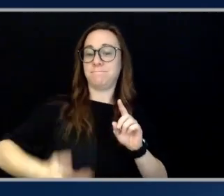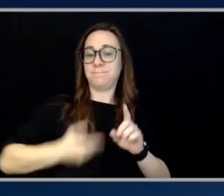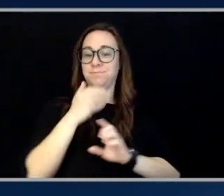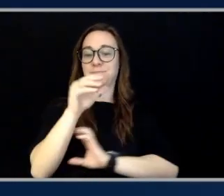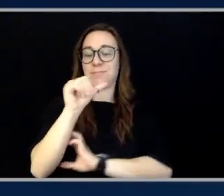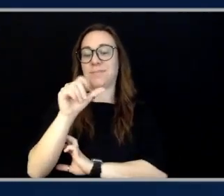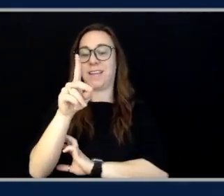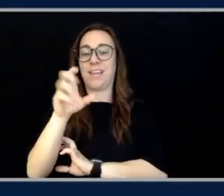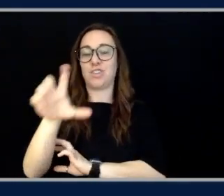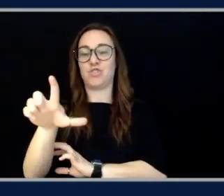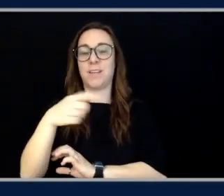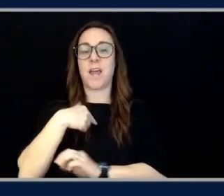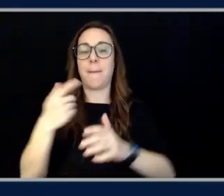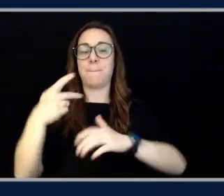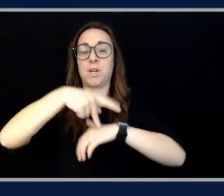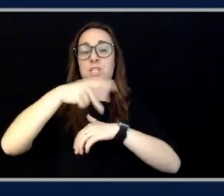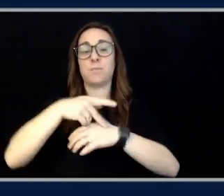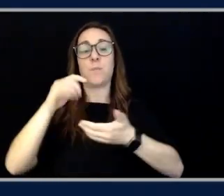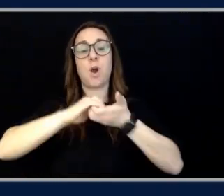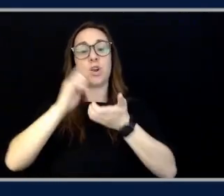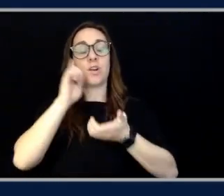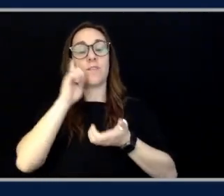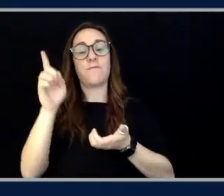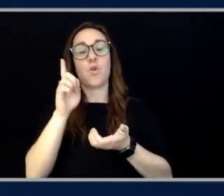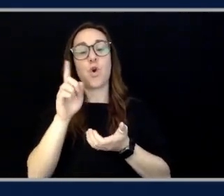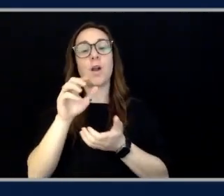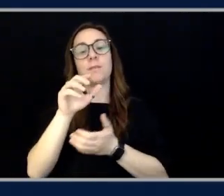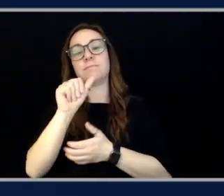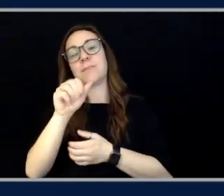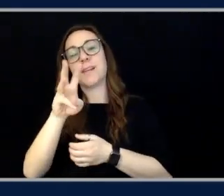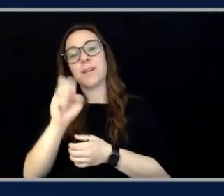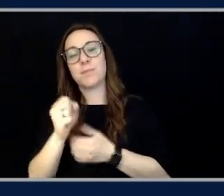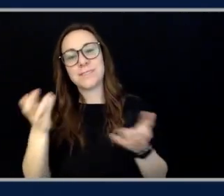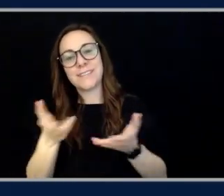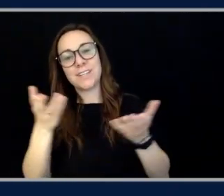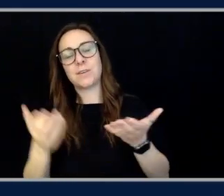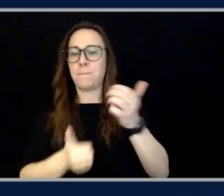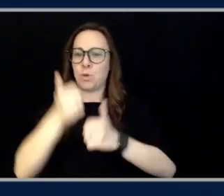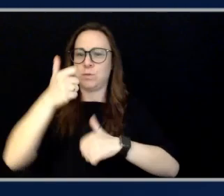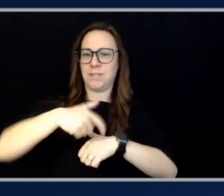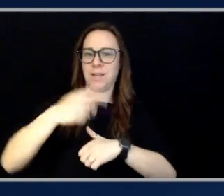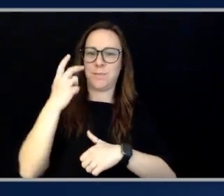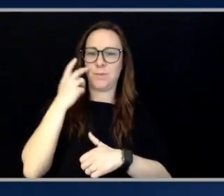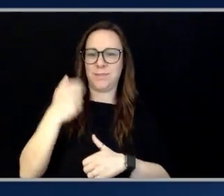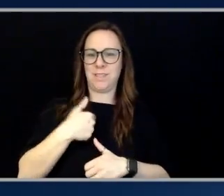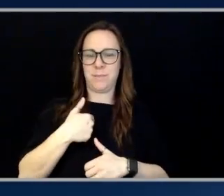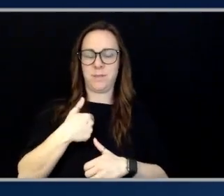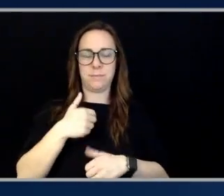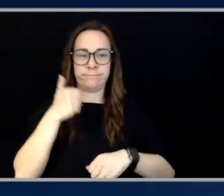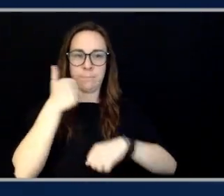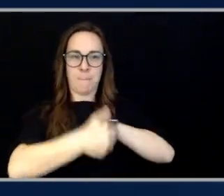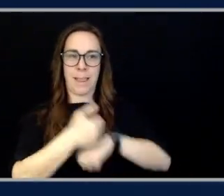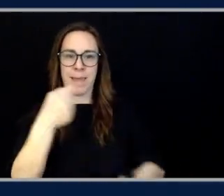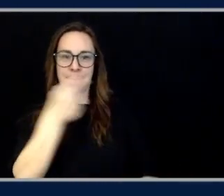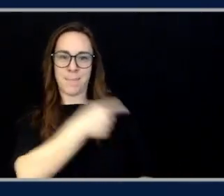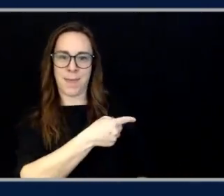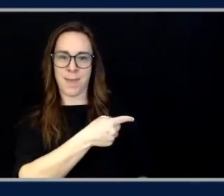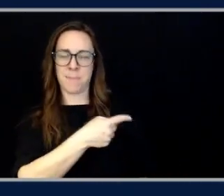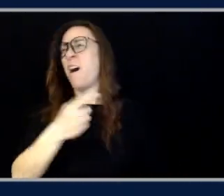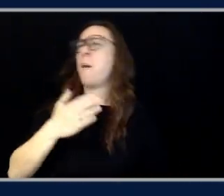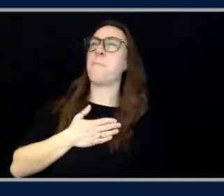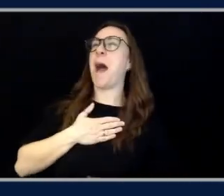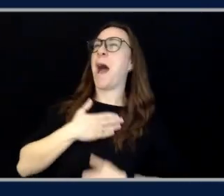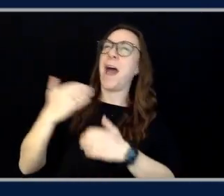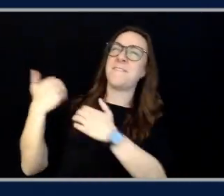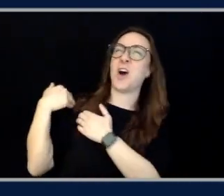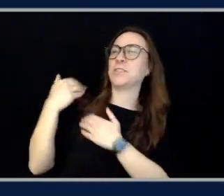enterprise architect here at AWS, and most of the time you see me on here, it's because of this guy's fault. Ah, yeah, it's all my fault. Everything's my